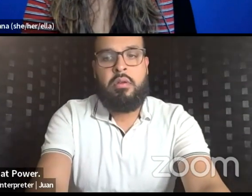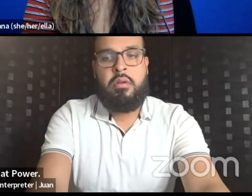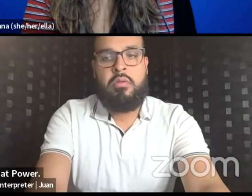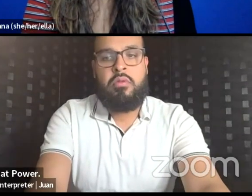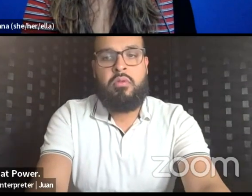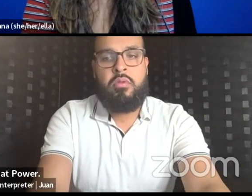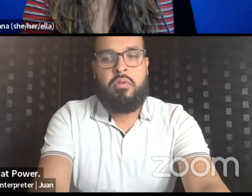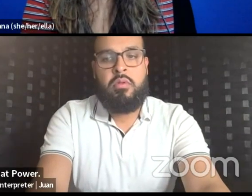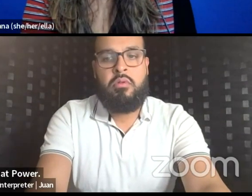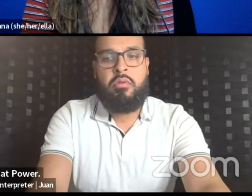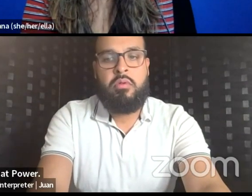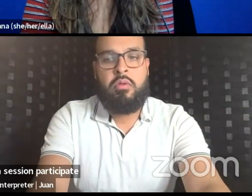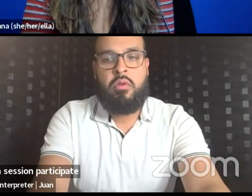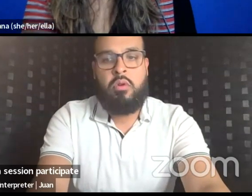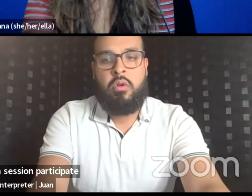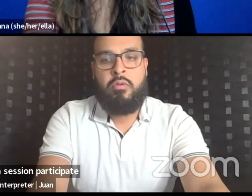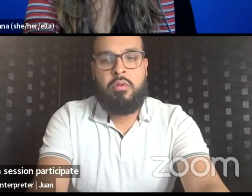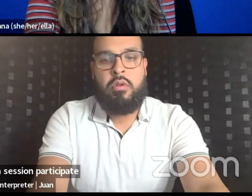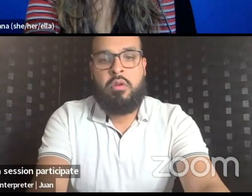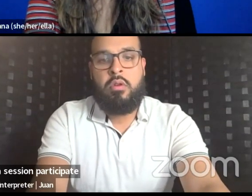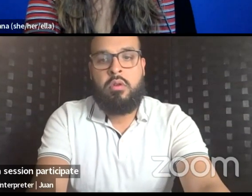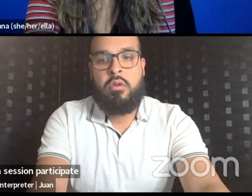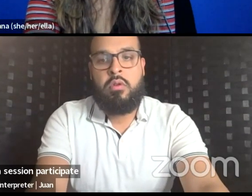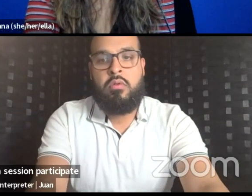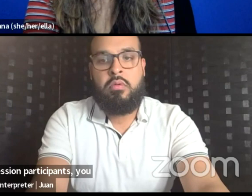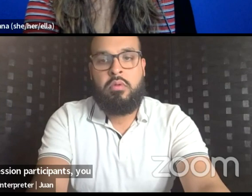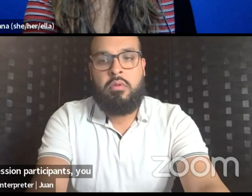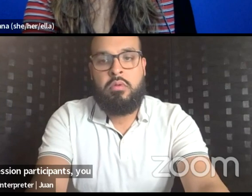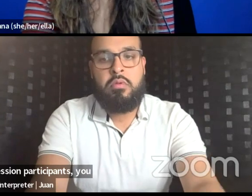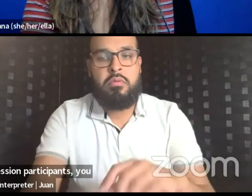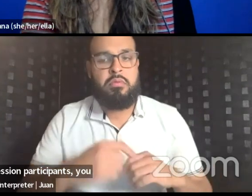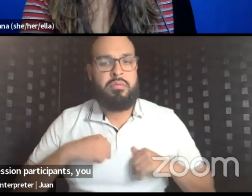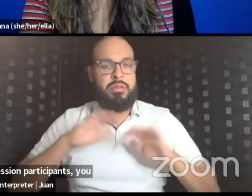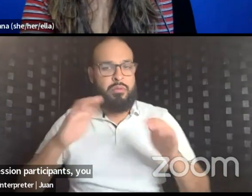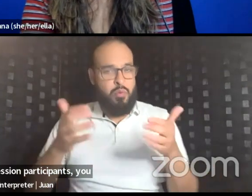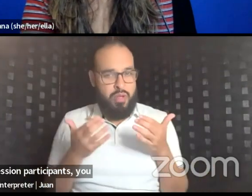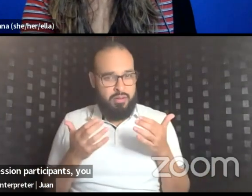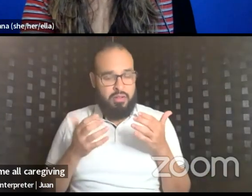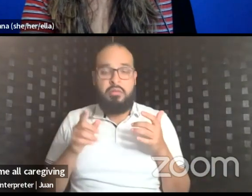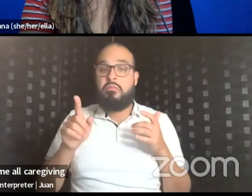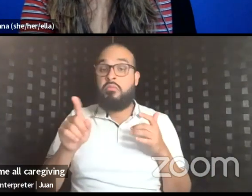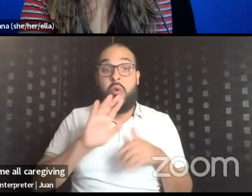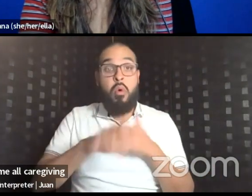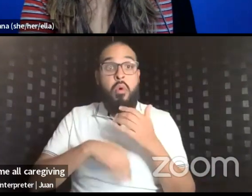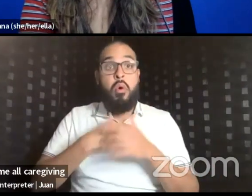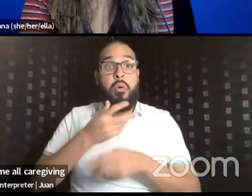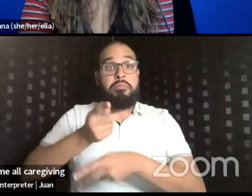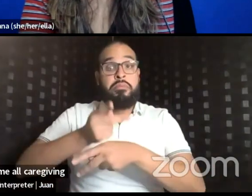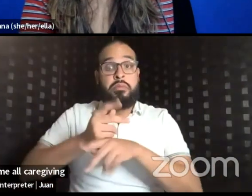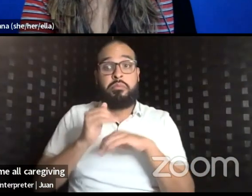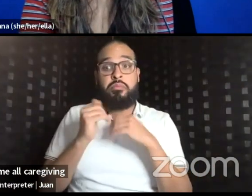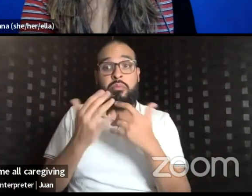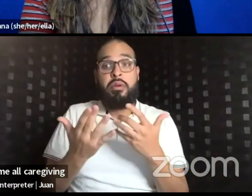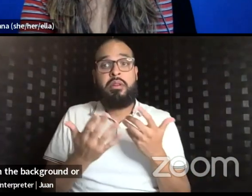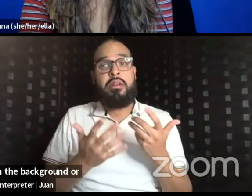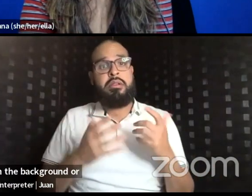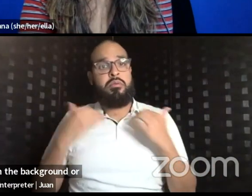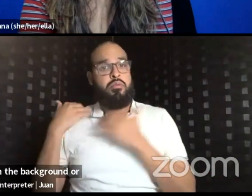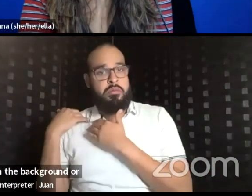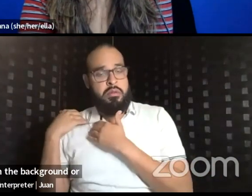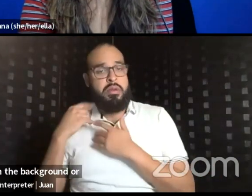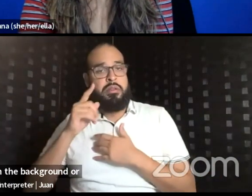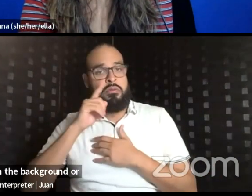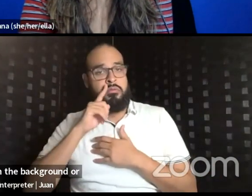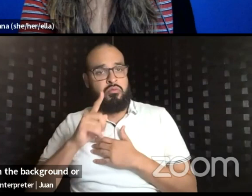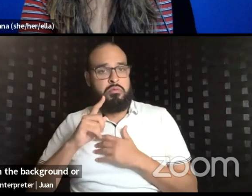a session participant, you commit with us to welcome all caregiving responsibilities and realities in the background or foreground of any